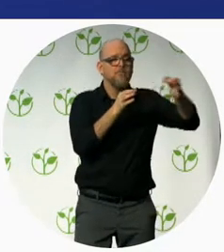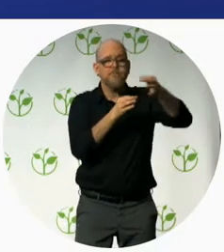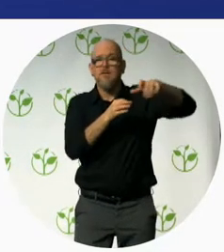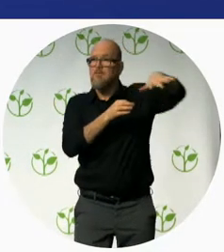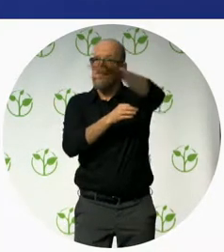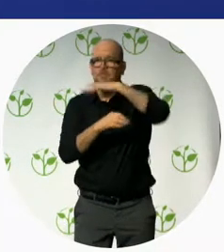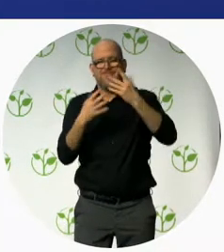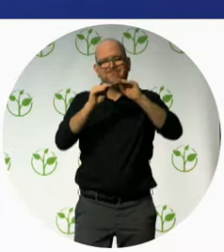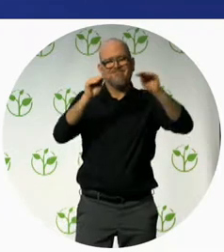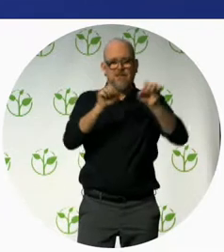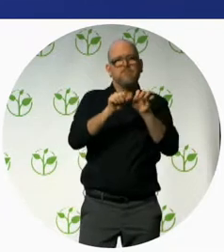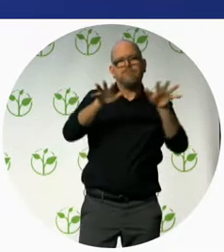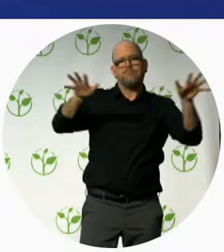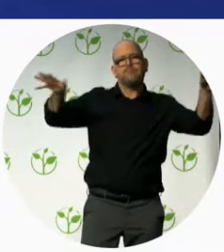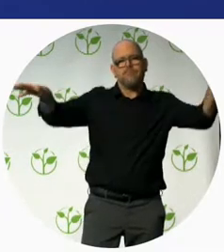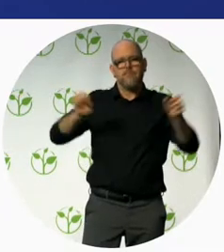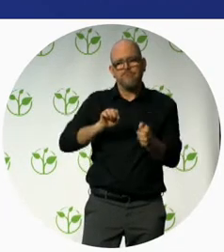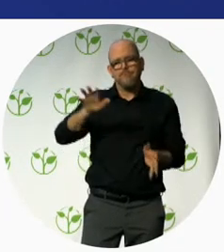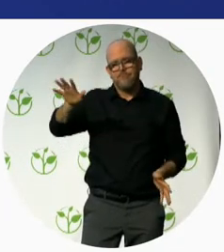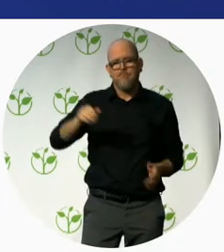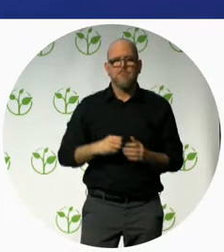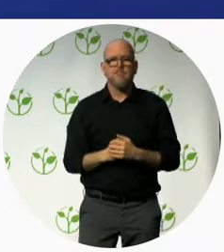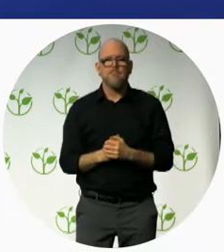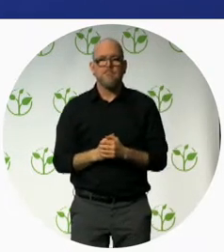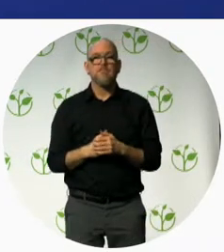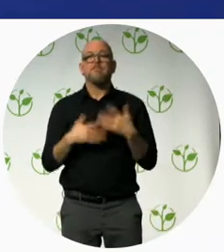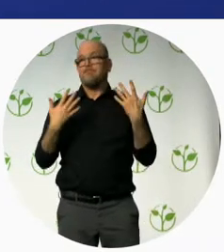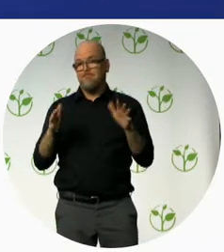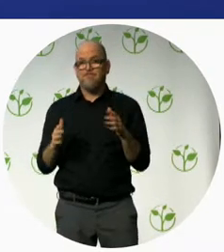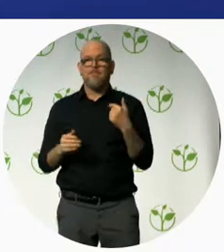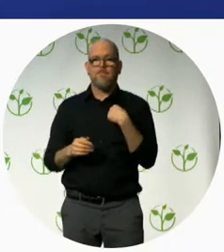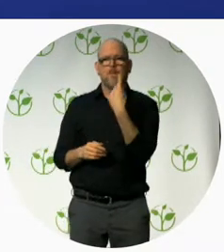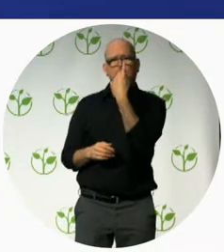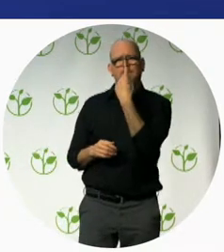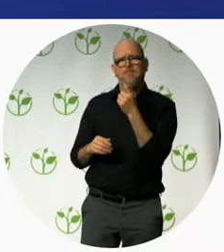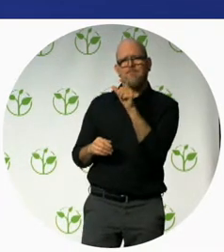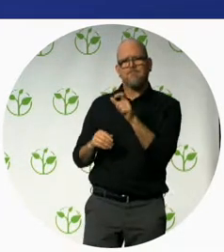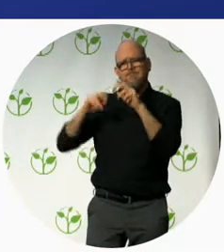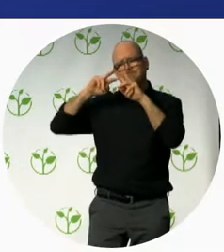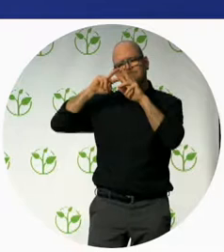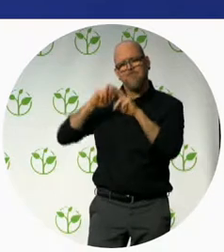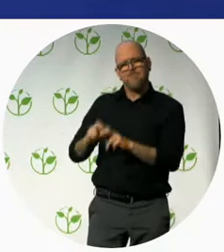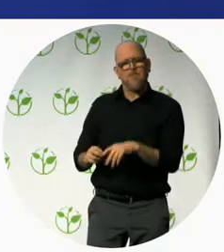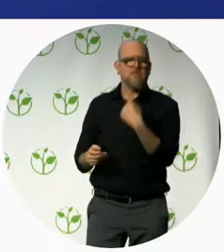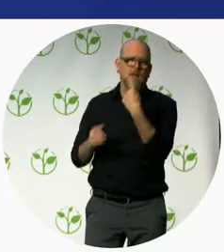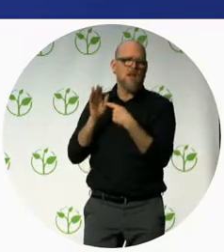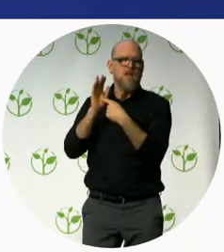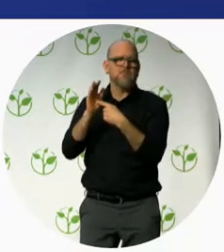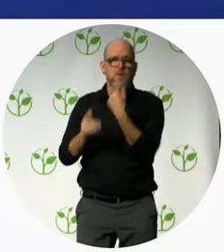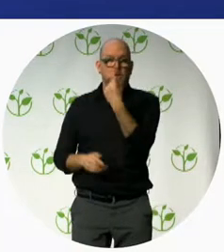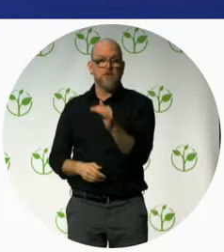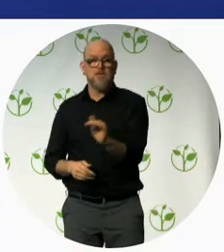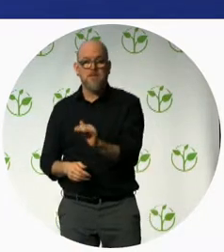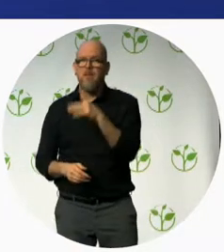we have some other success studies it's done for a child with Down